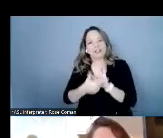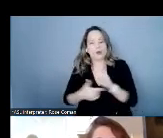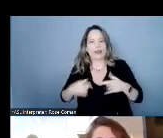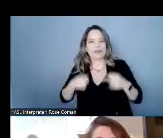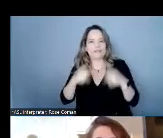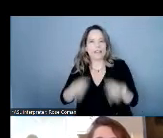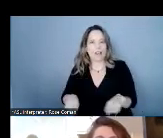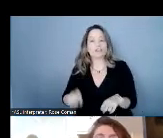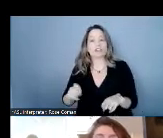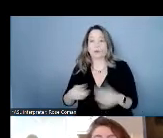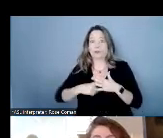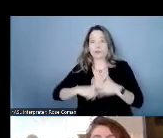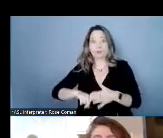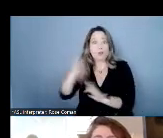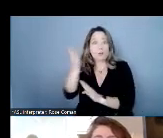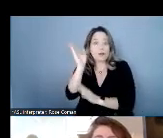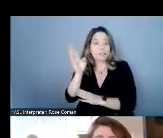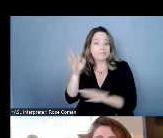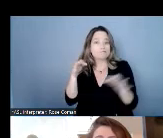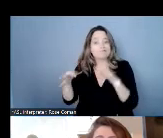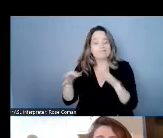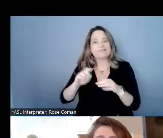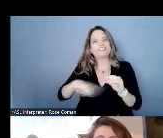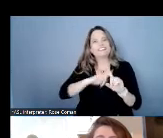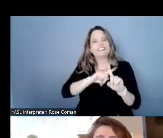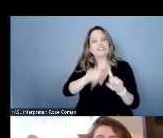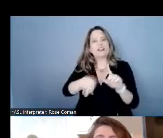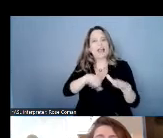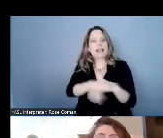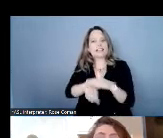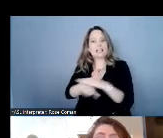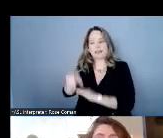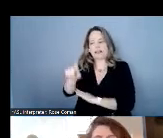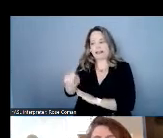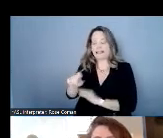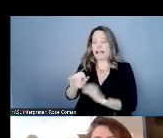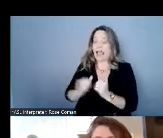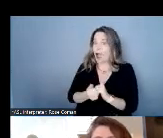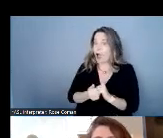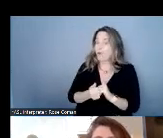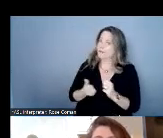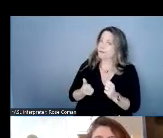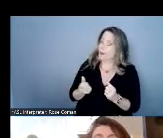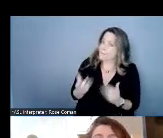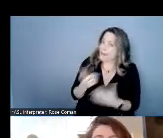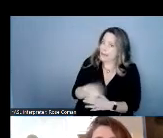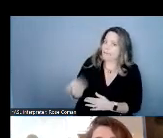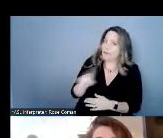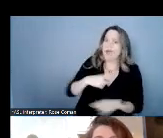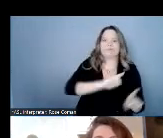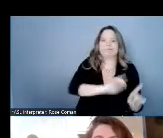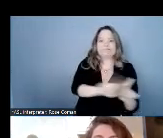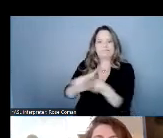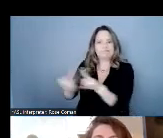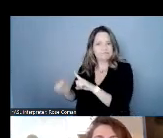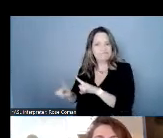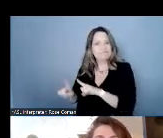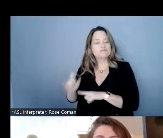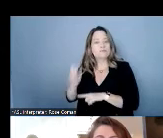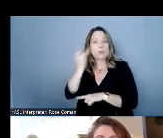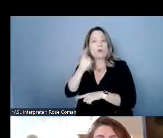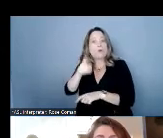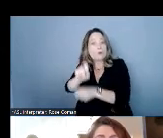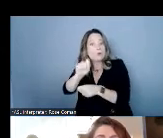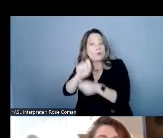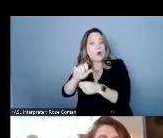by discussing accessibility needs and how they are different many of you if you are in the community work in the